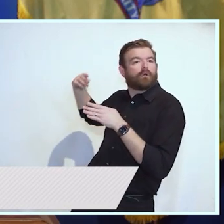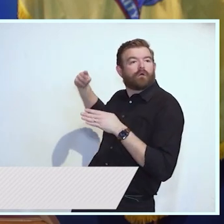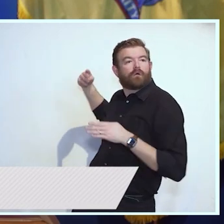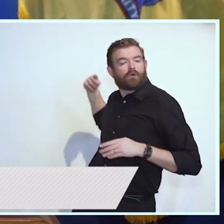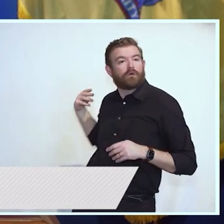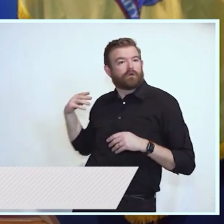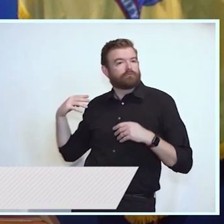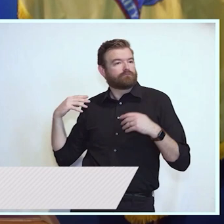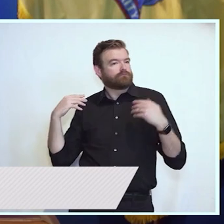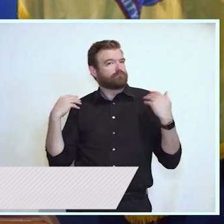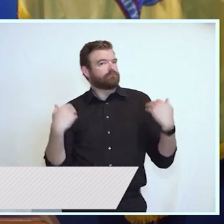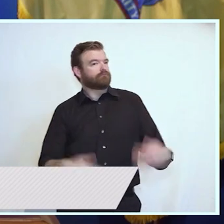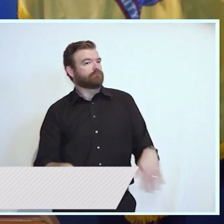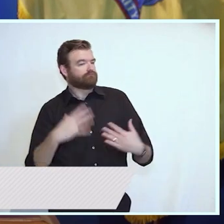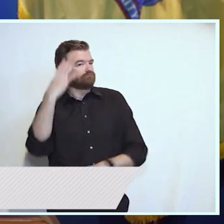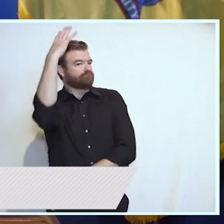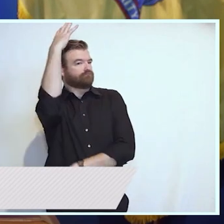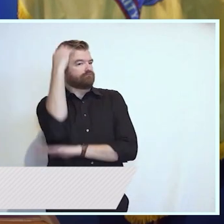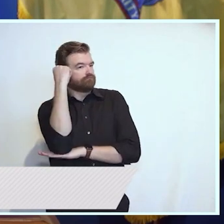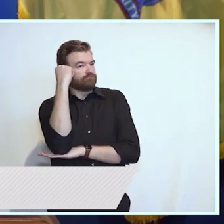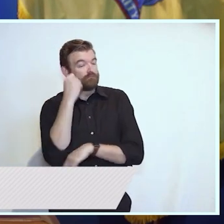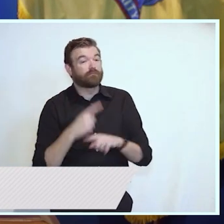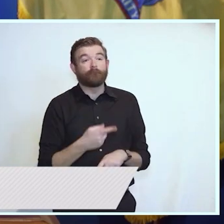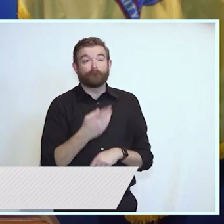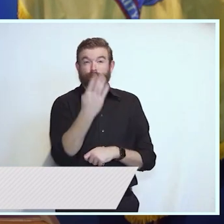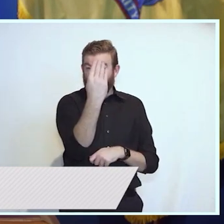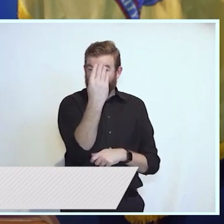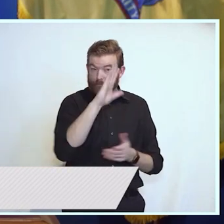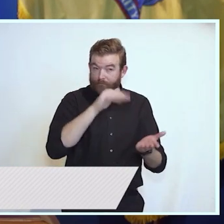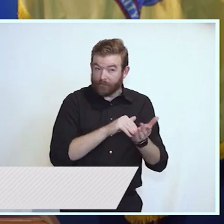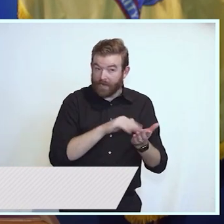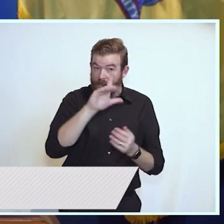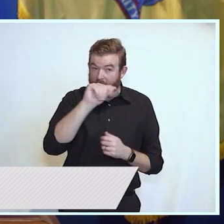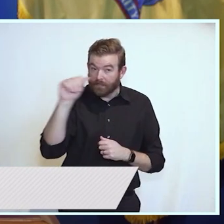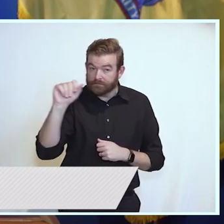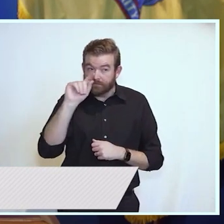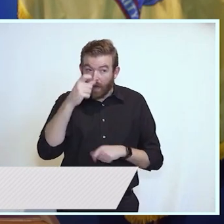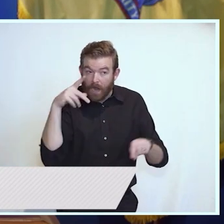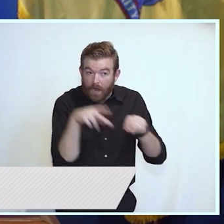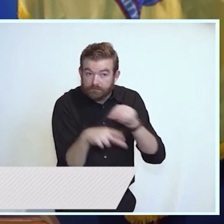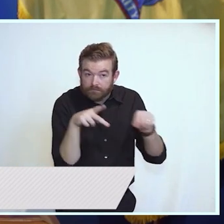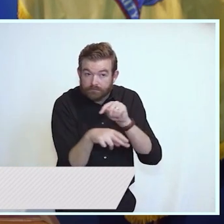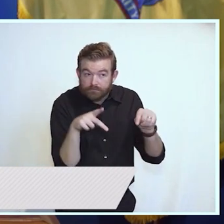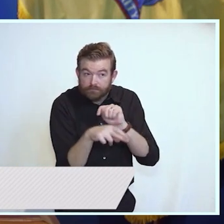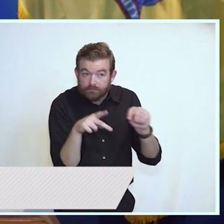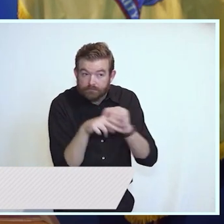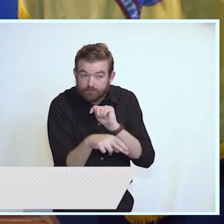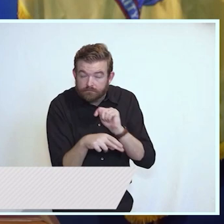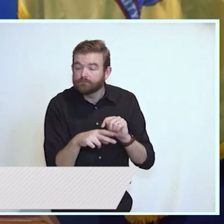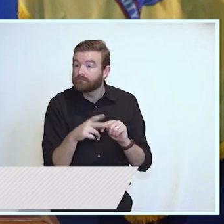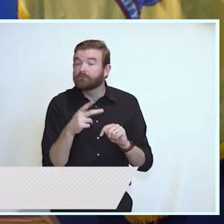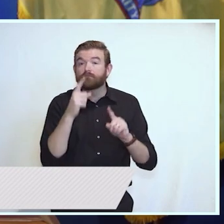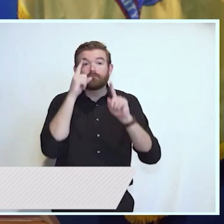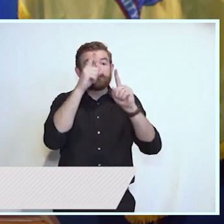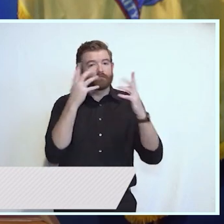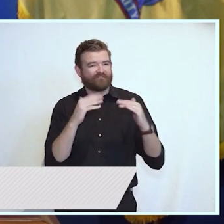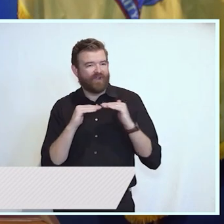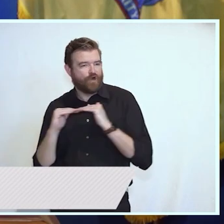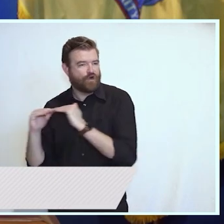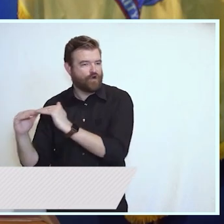And 14 middle-class tax cuts made possible only through a commitment to fairness.